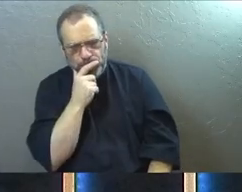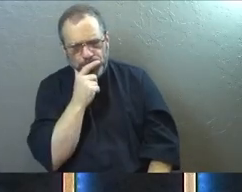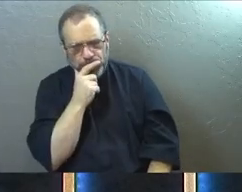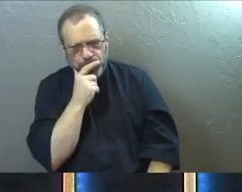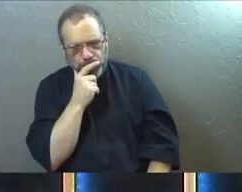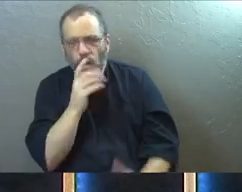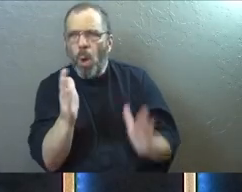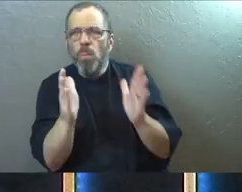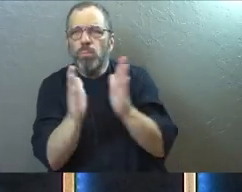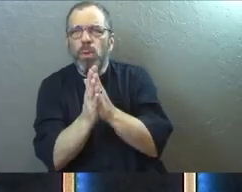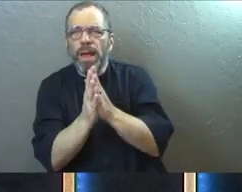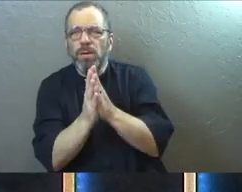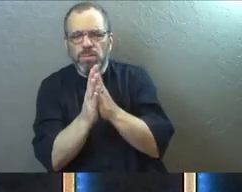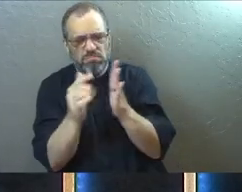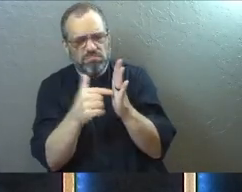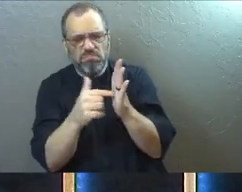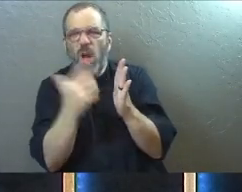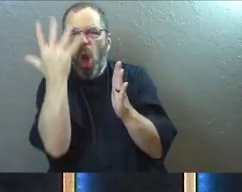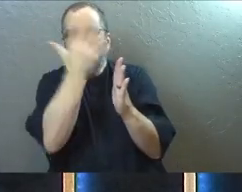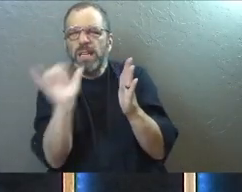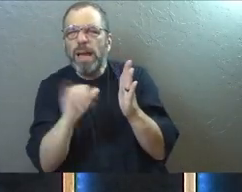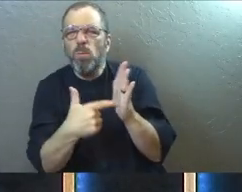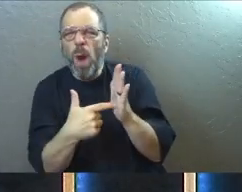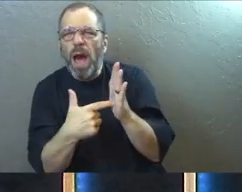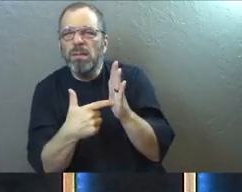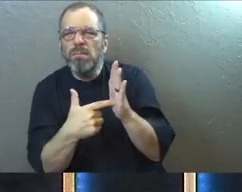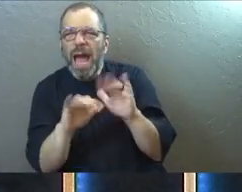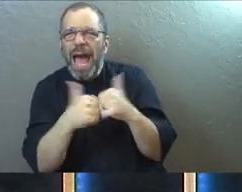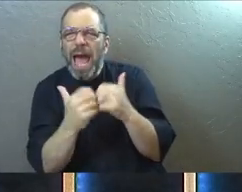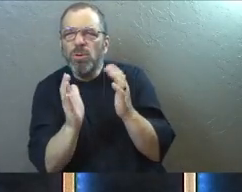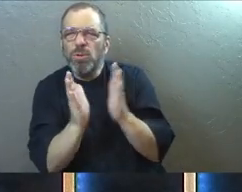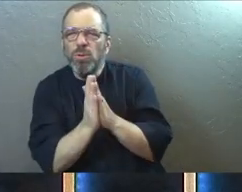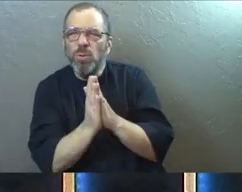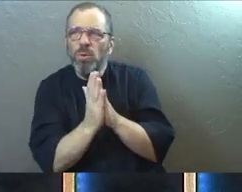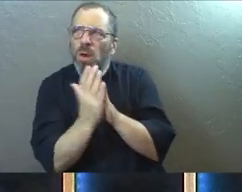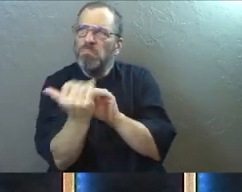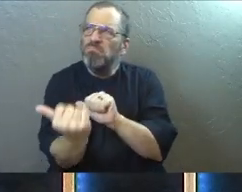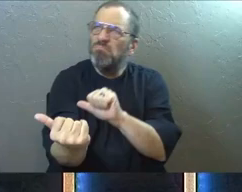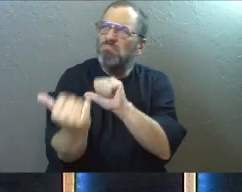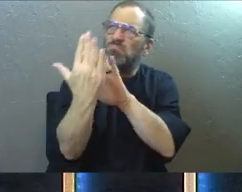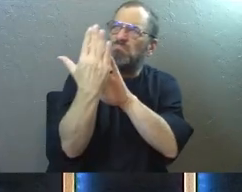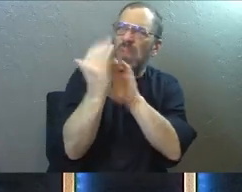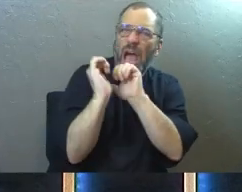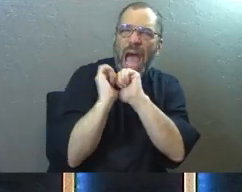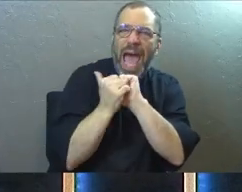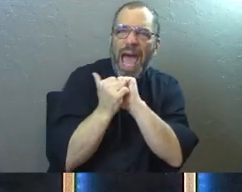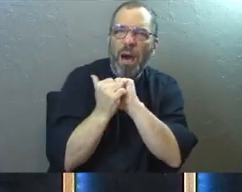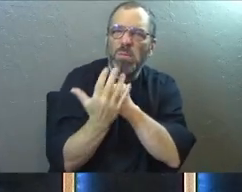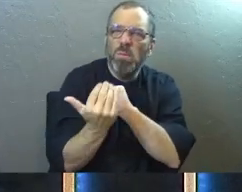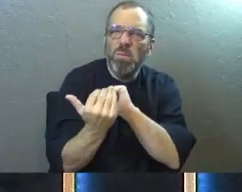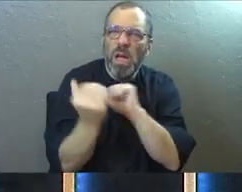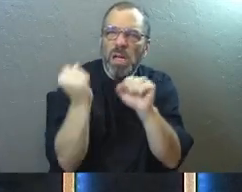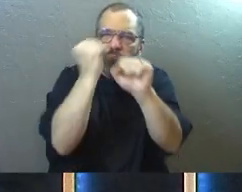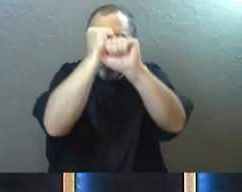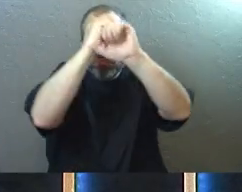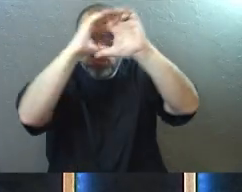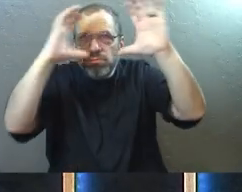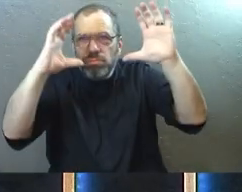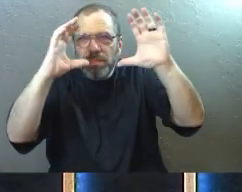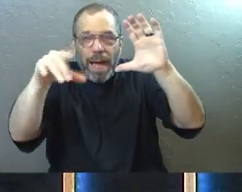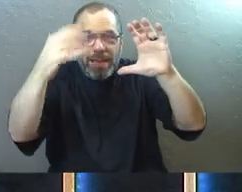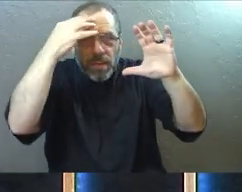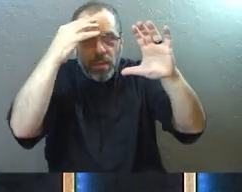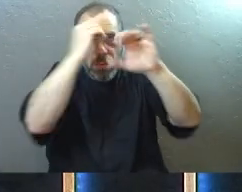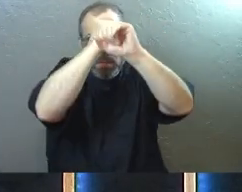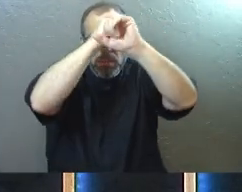What do your prayers look like? How do you approach God? Honestly, think about that for a